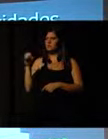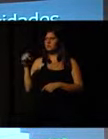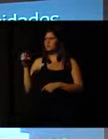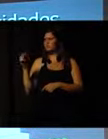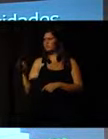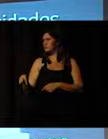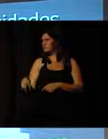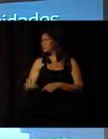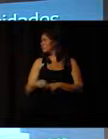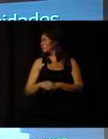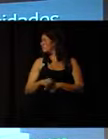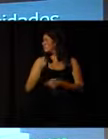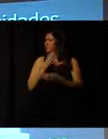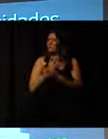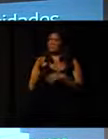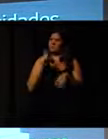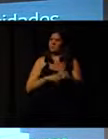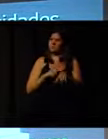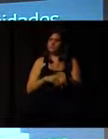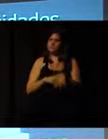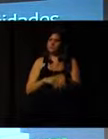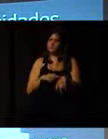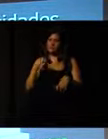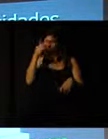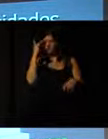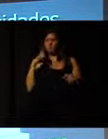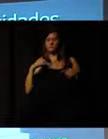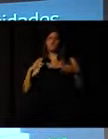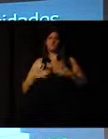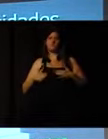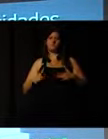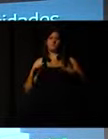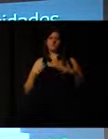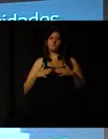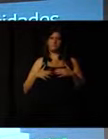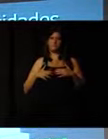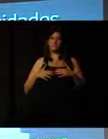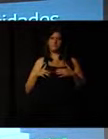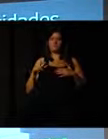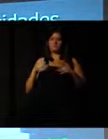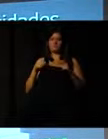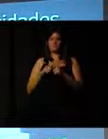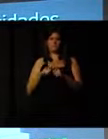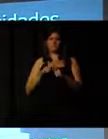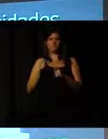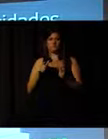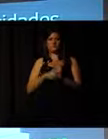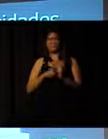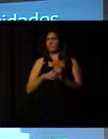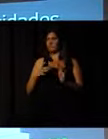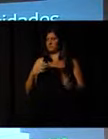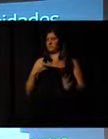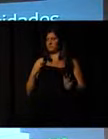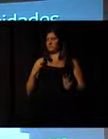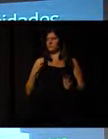and as of what period a person is okay to